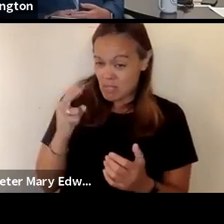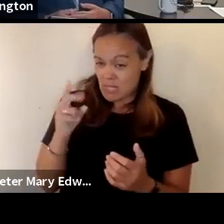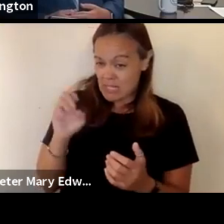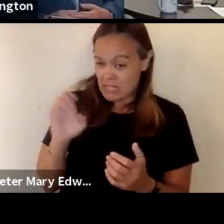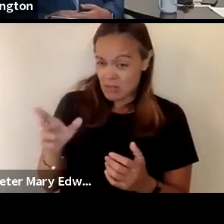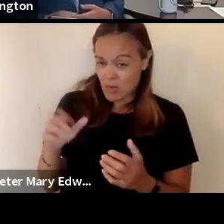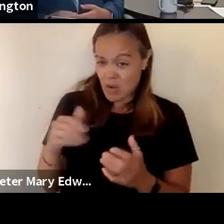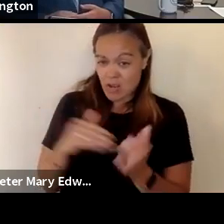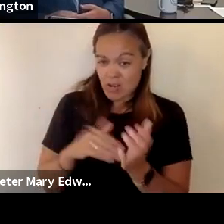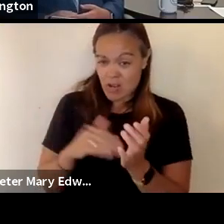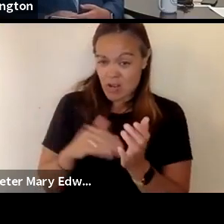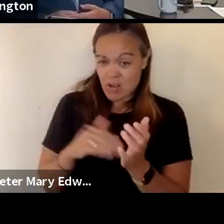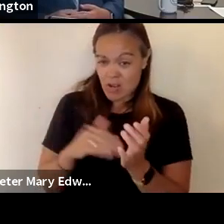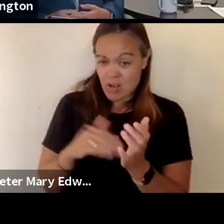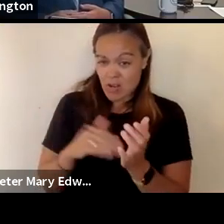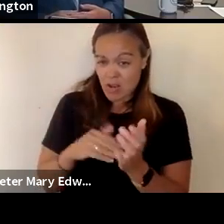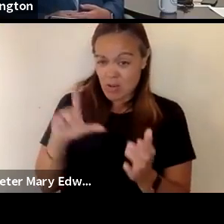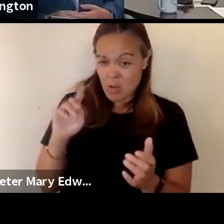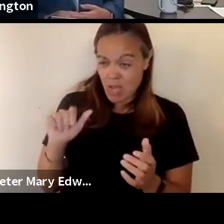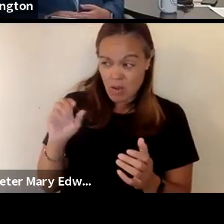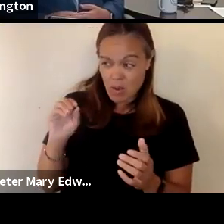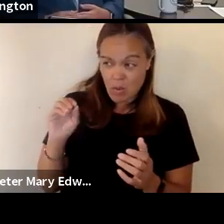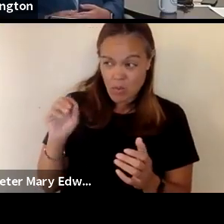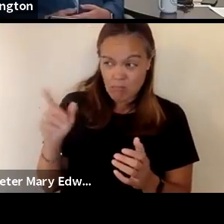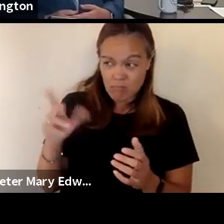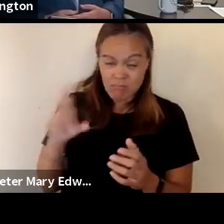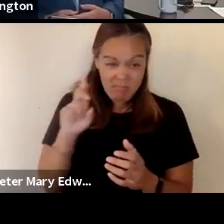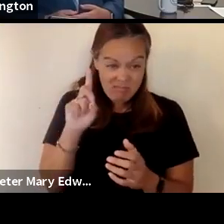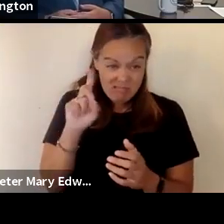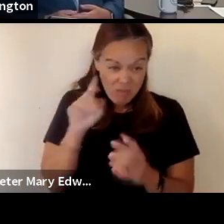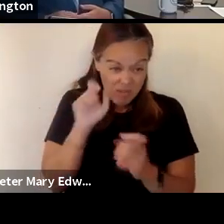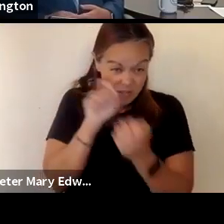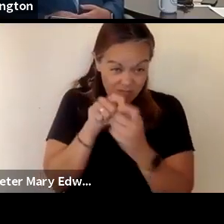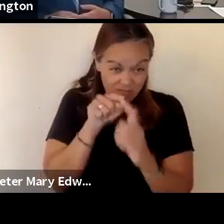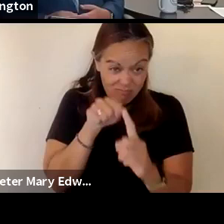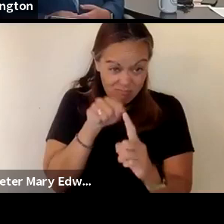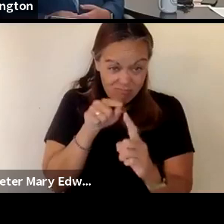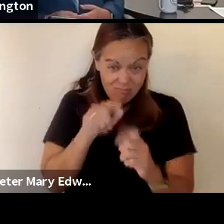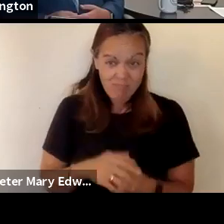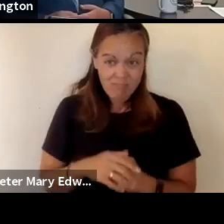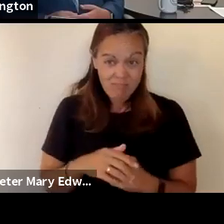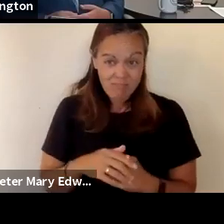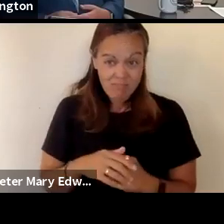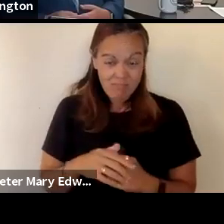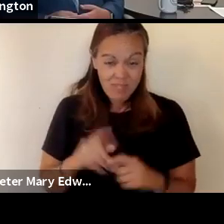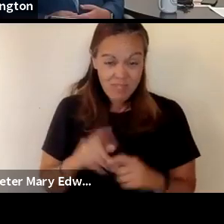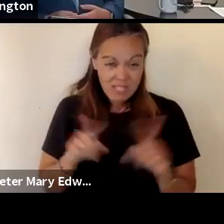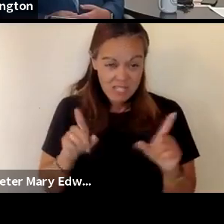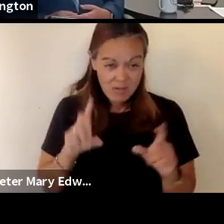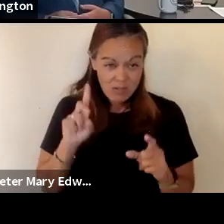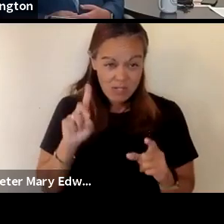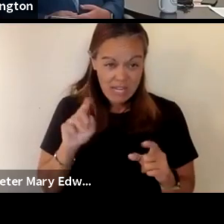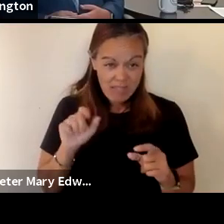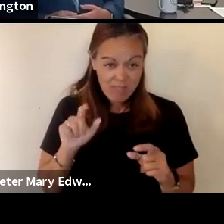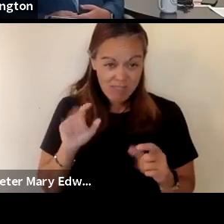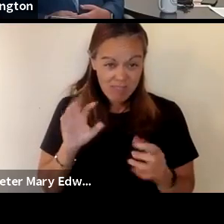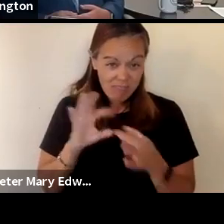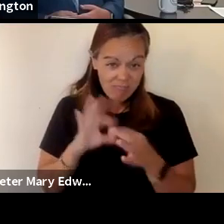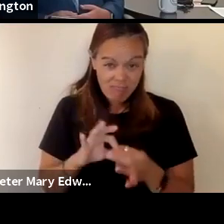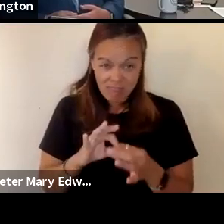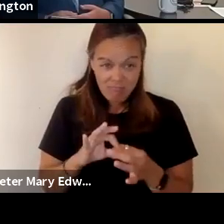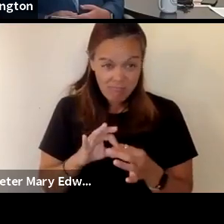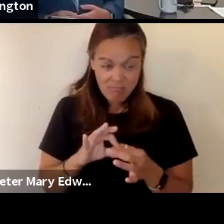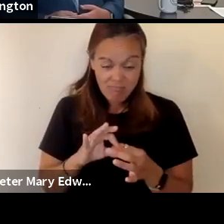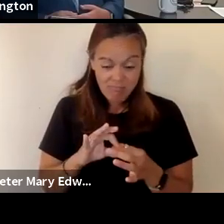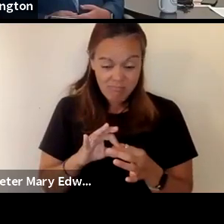lobato or someone else and whether delta specifically has any different data in terms of um transmission in